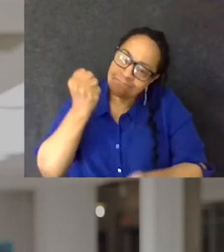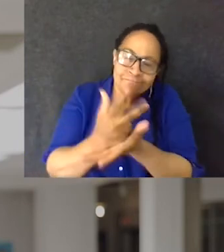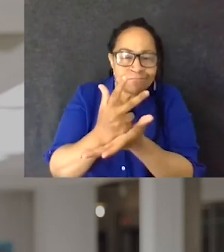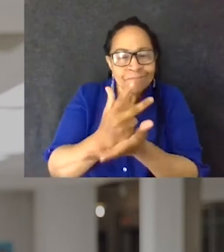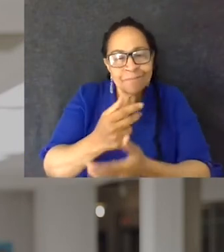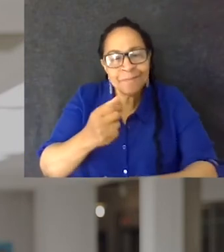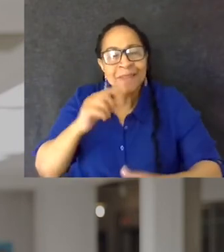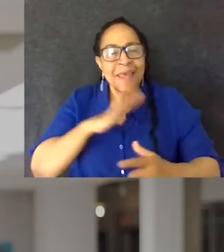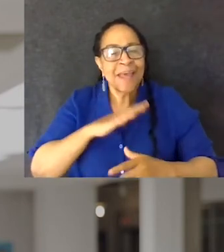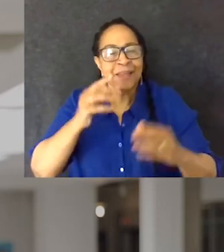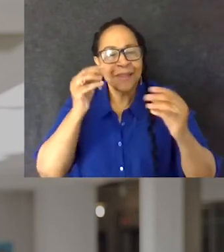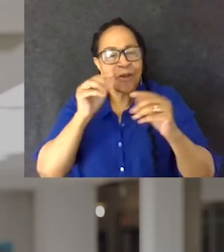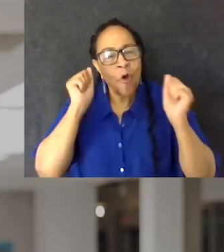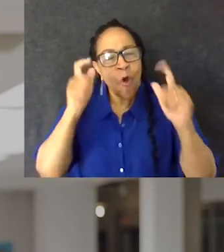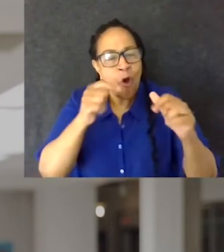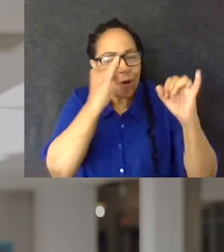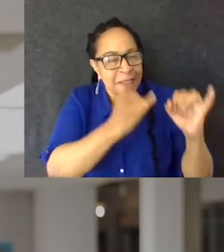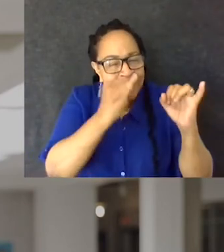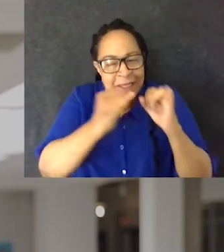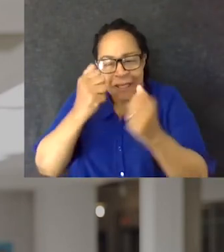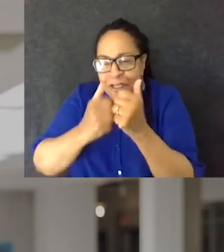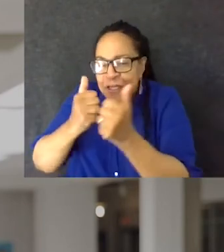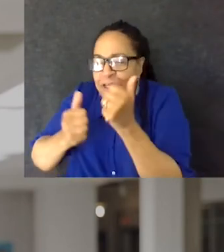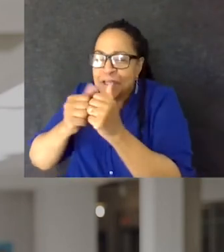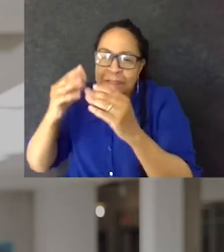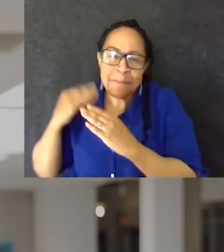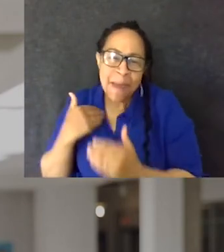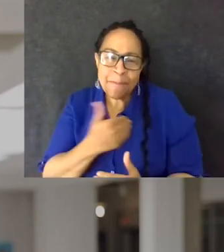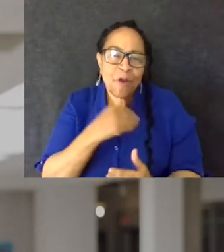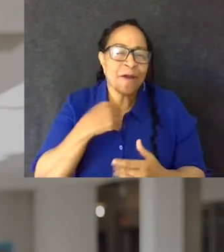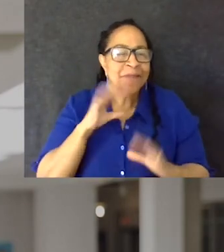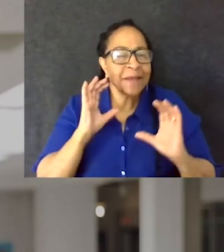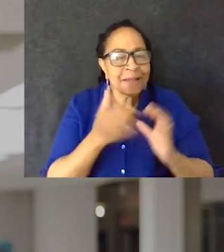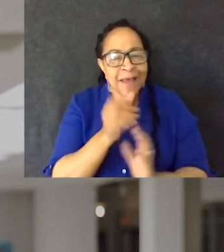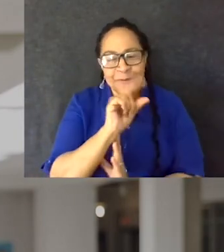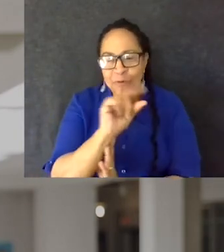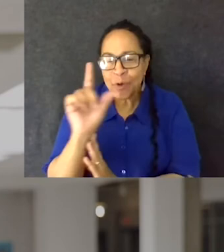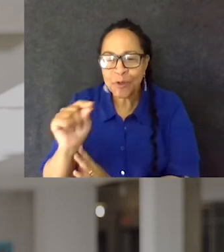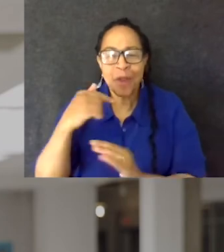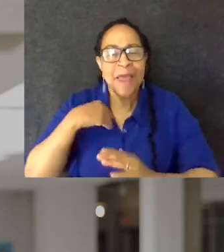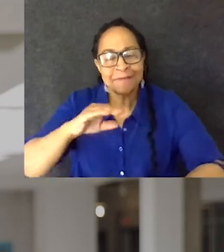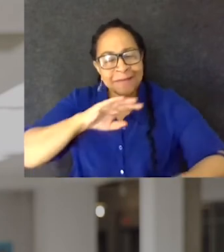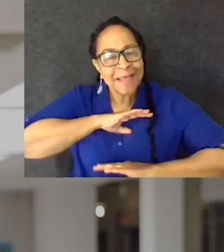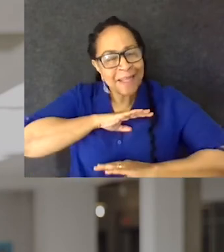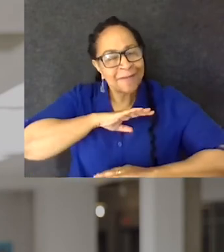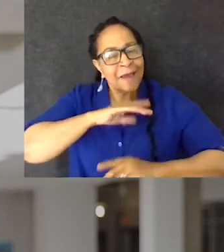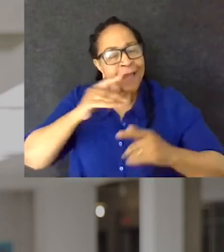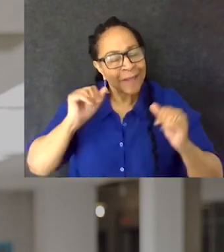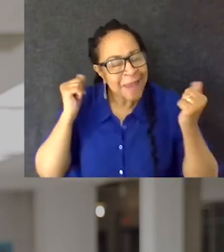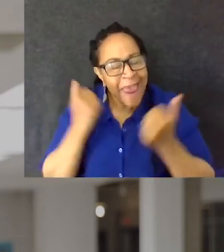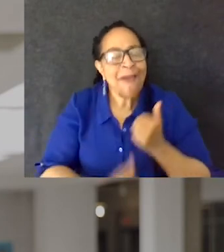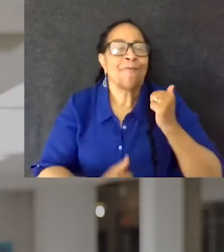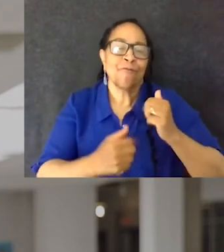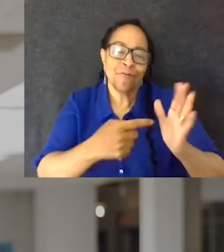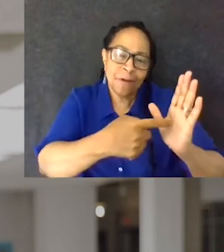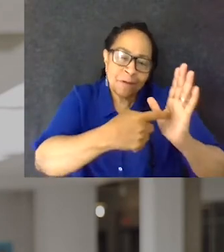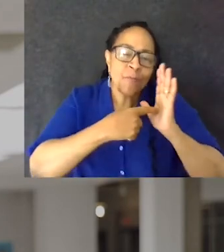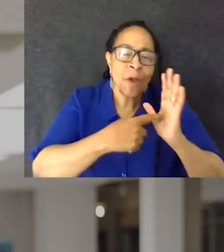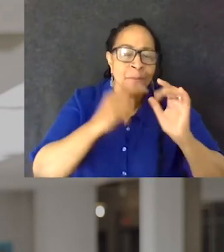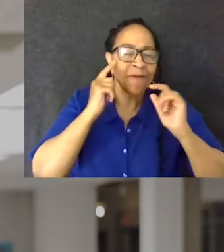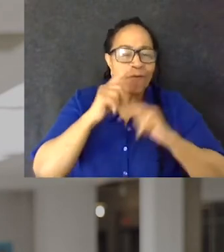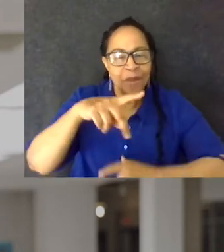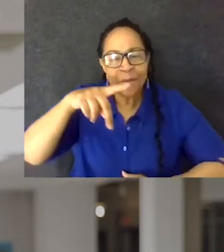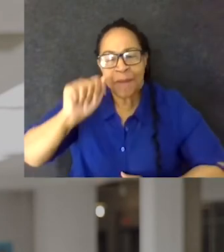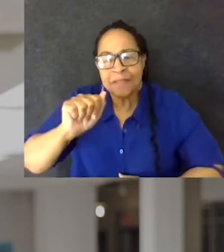that the respective members of the Class of 2020 have satisfied the requirements of the